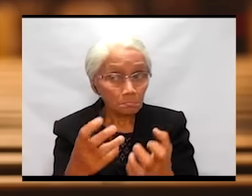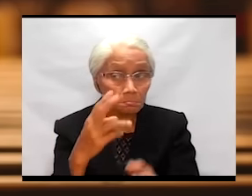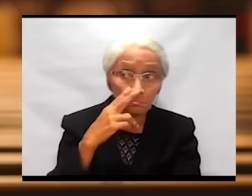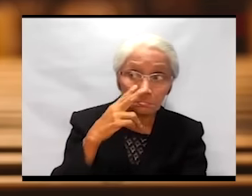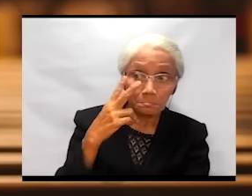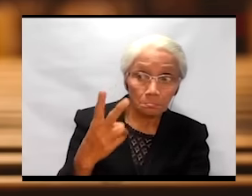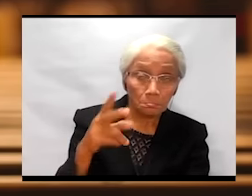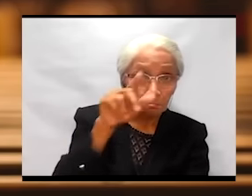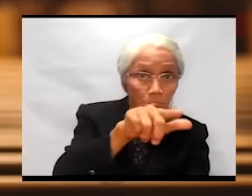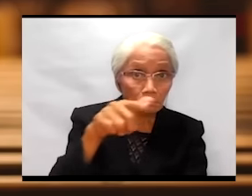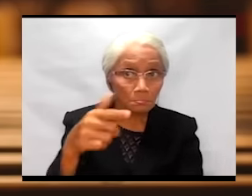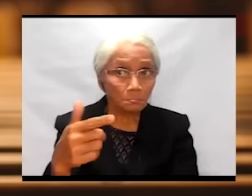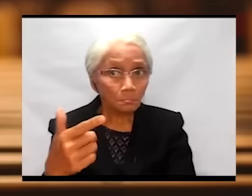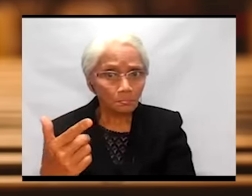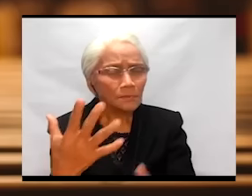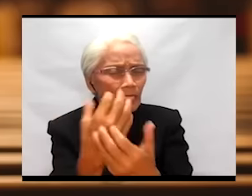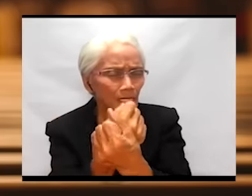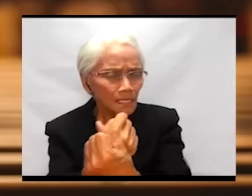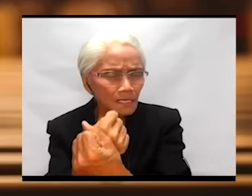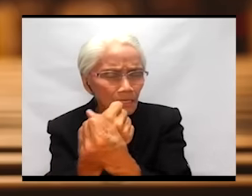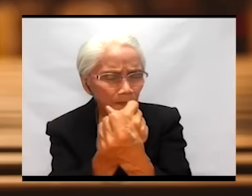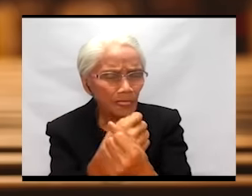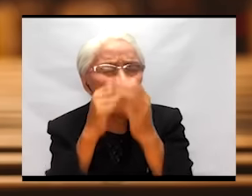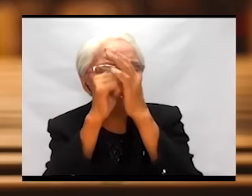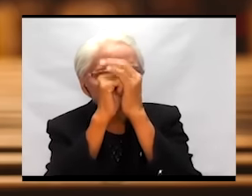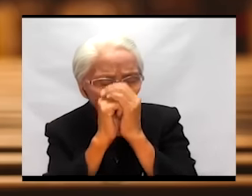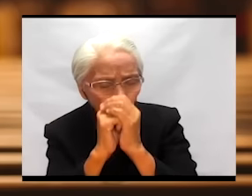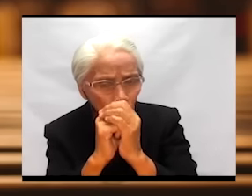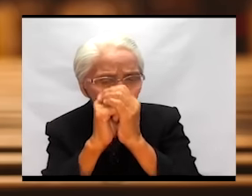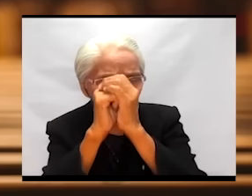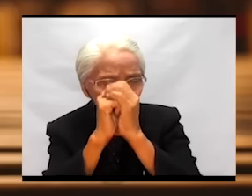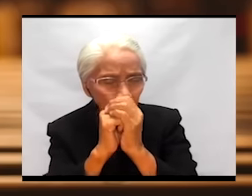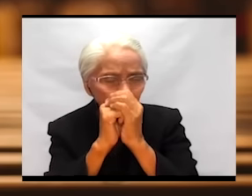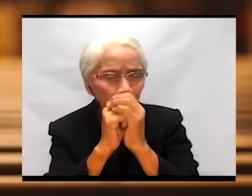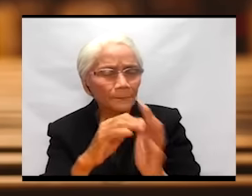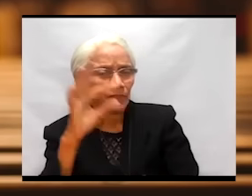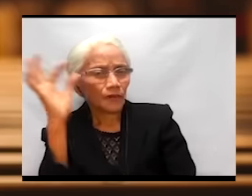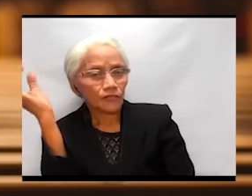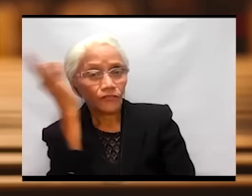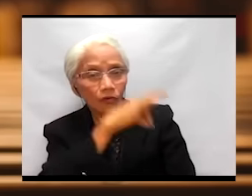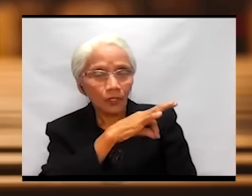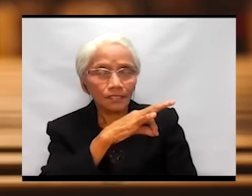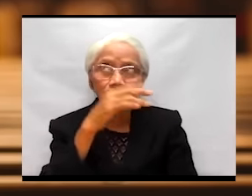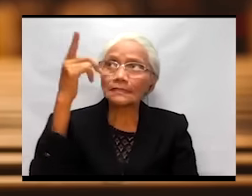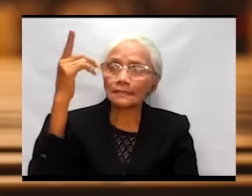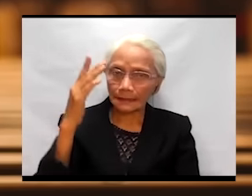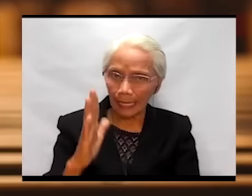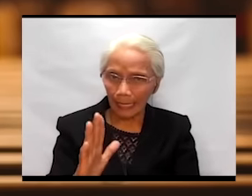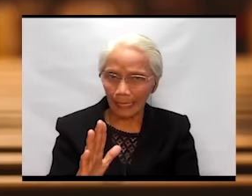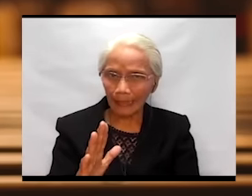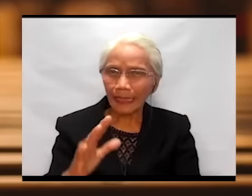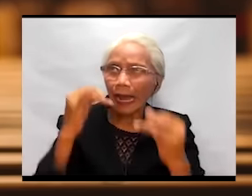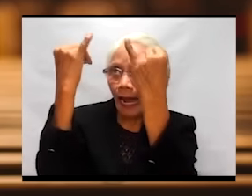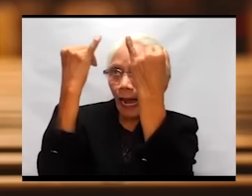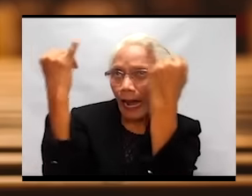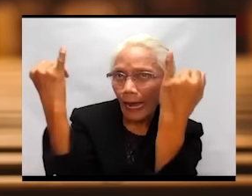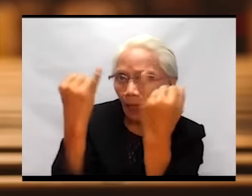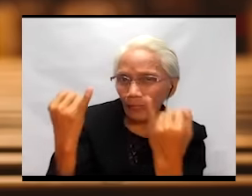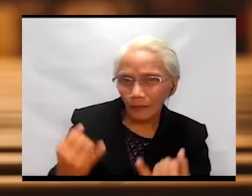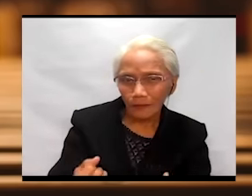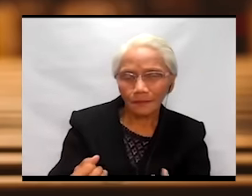worshiping false gods, idols, or not